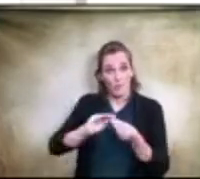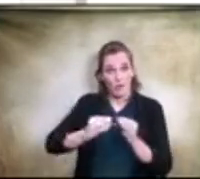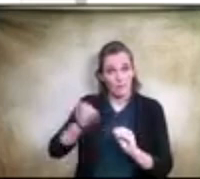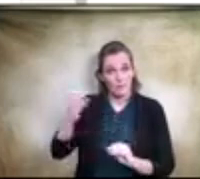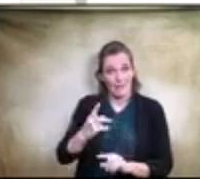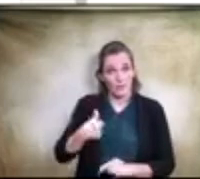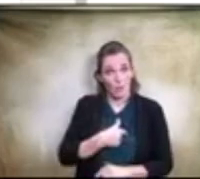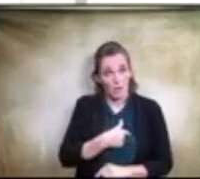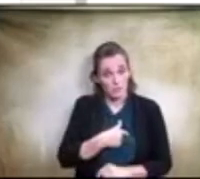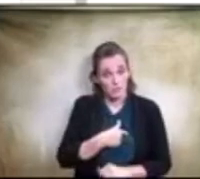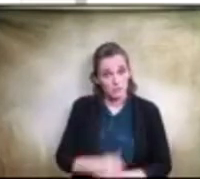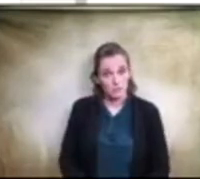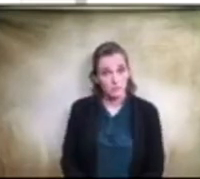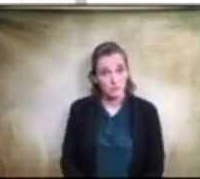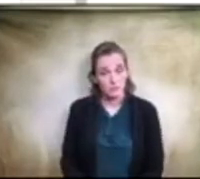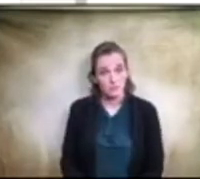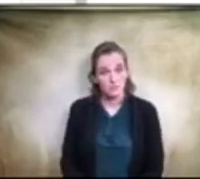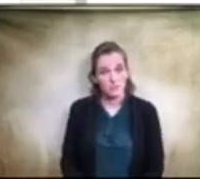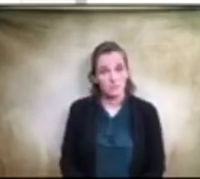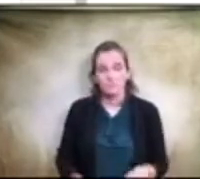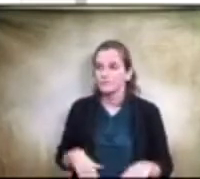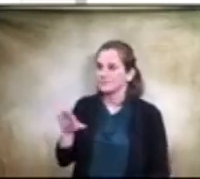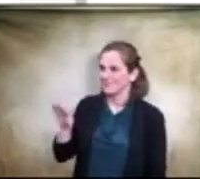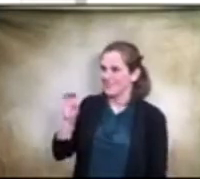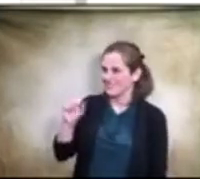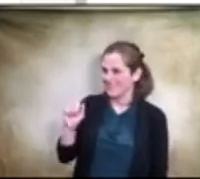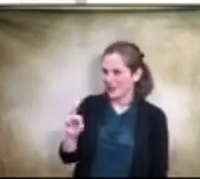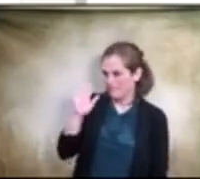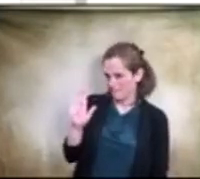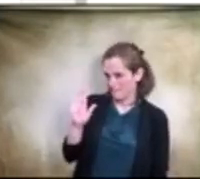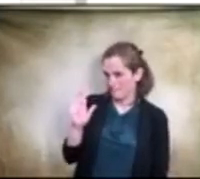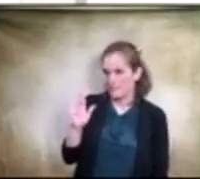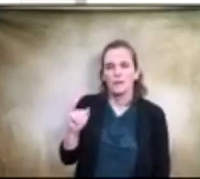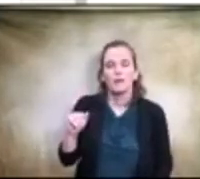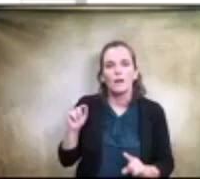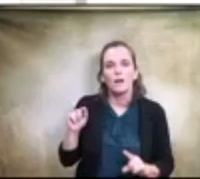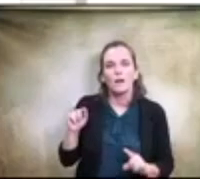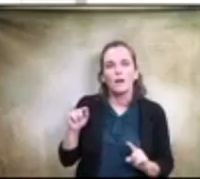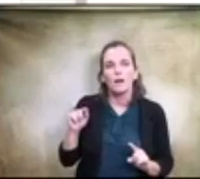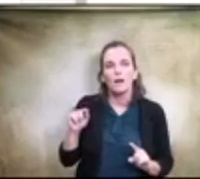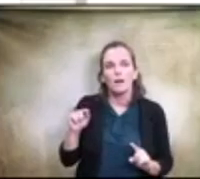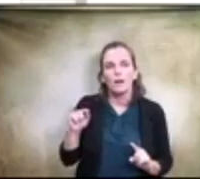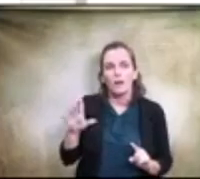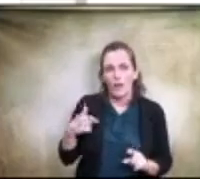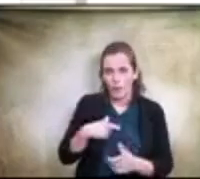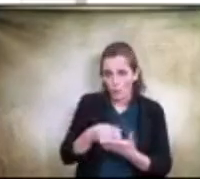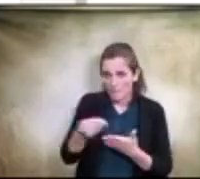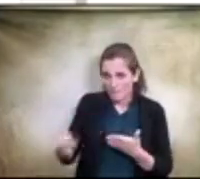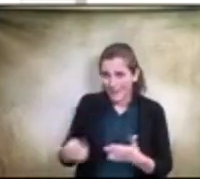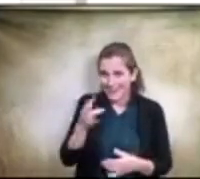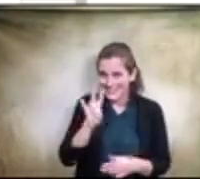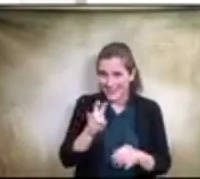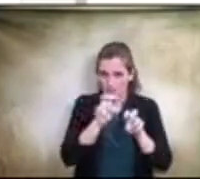yes markham i have one question or for jackie i guess uh we're buying a seven passenger ford